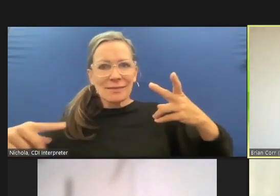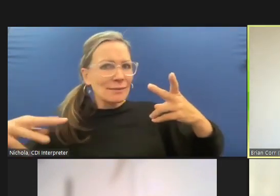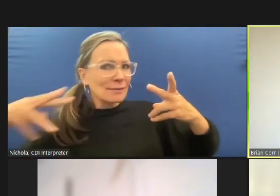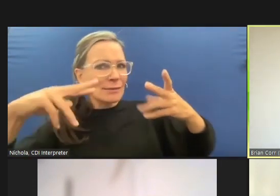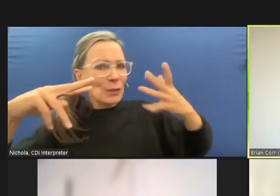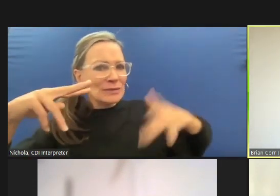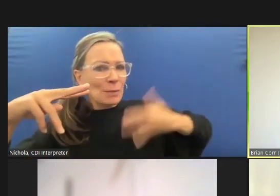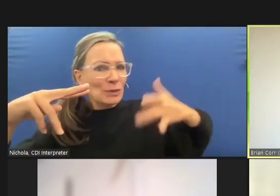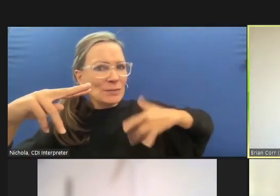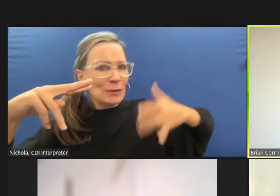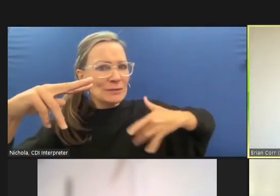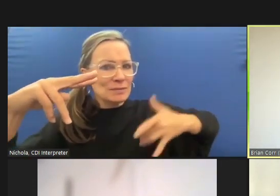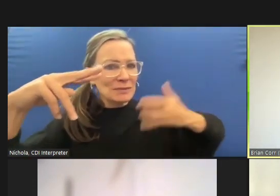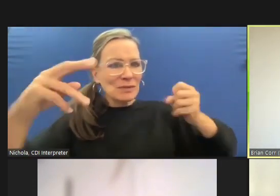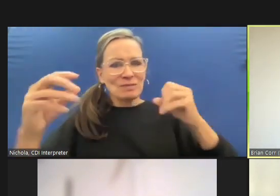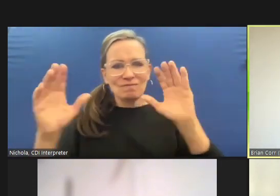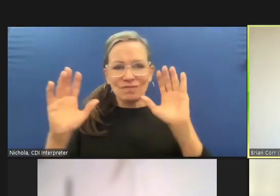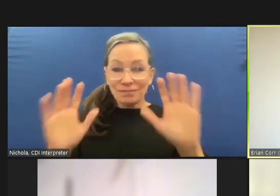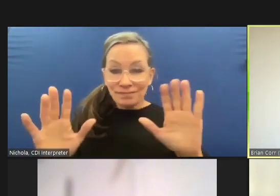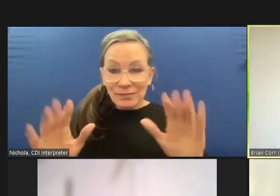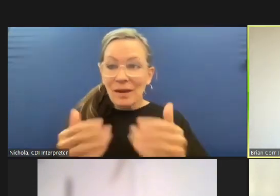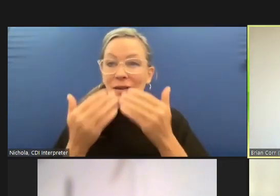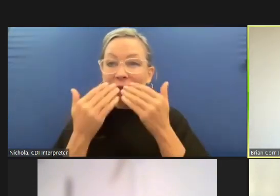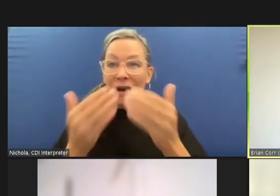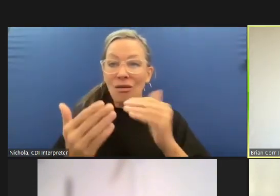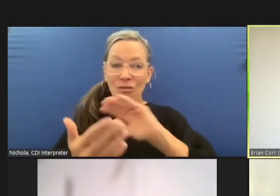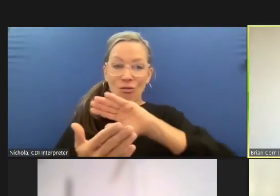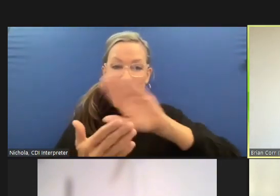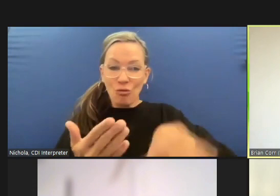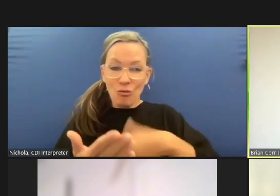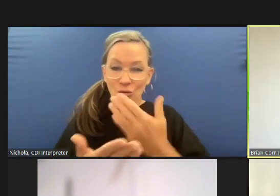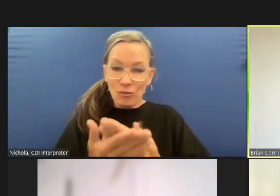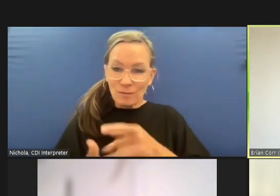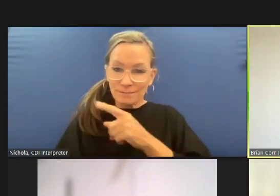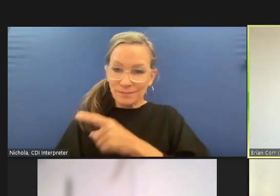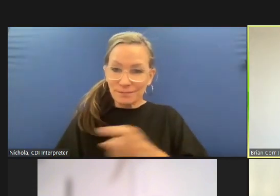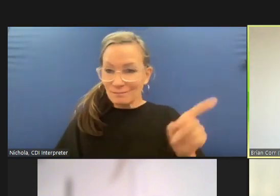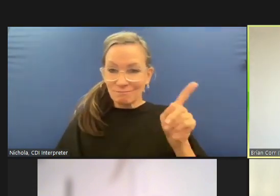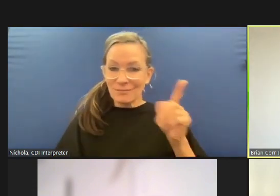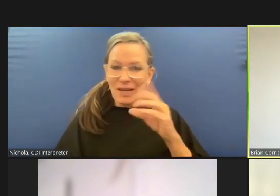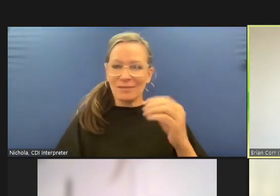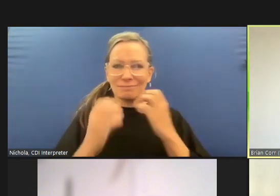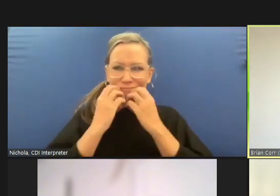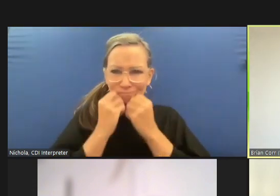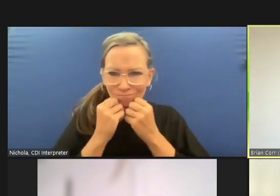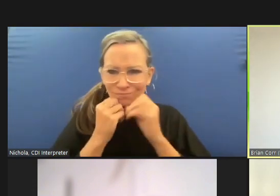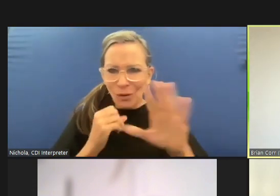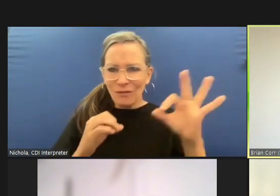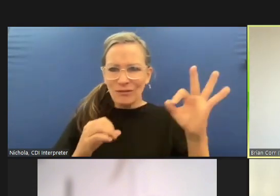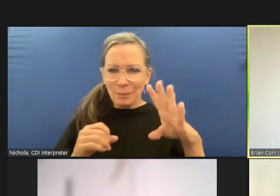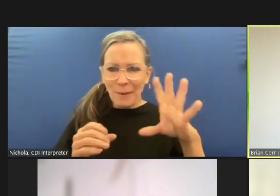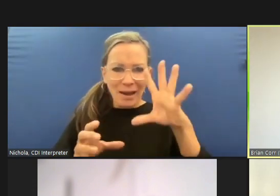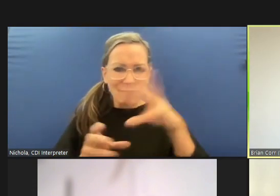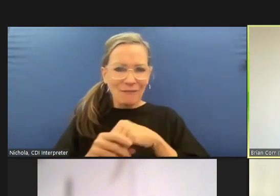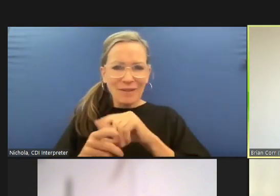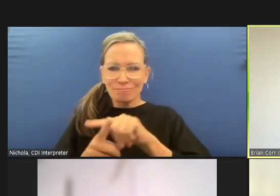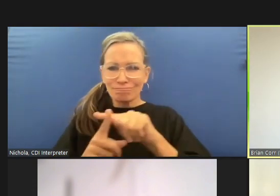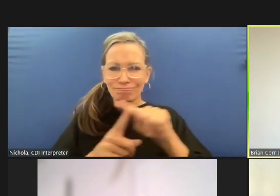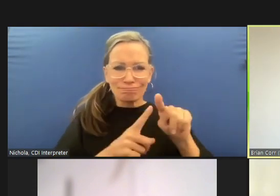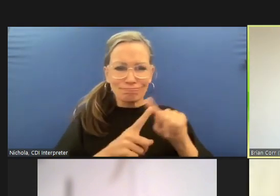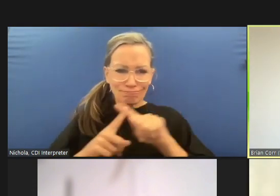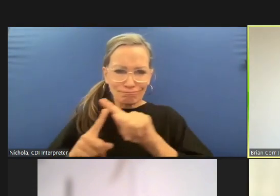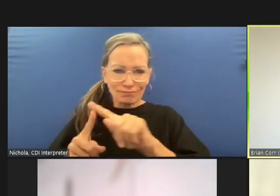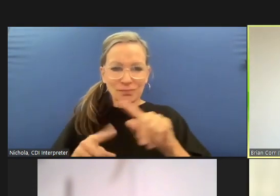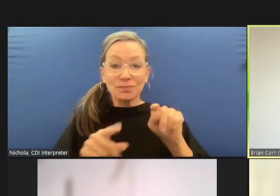you all really appreciate your time and look forward to continuing to engage as nacoal supports the county of marin